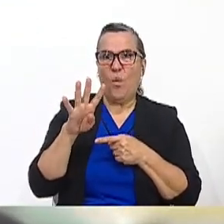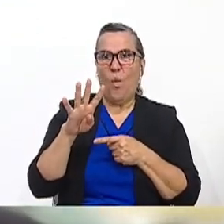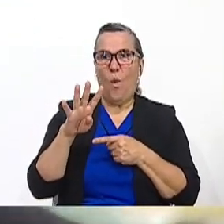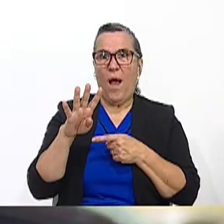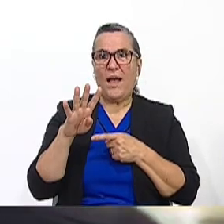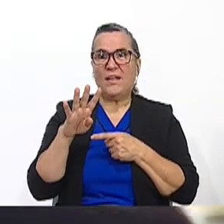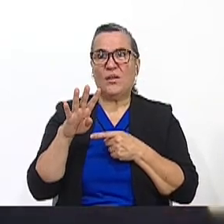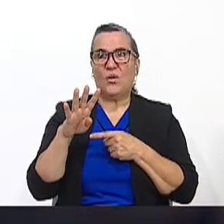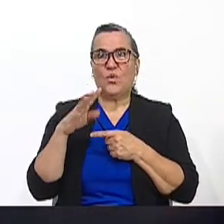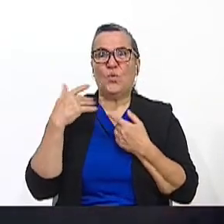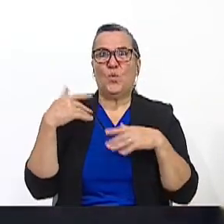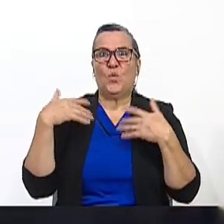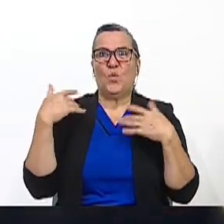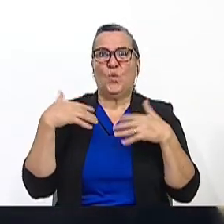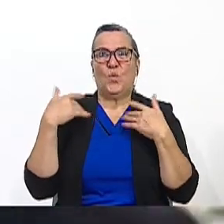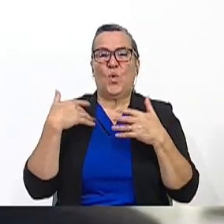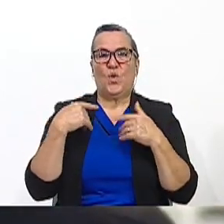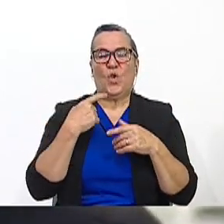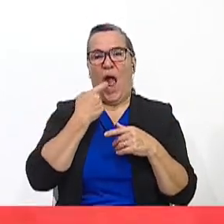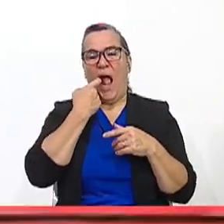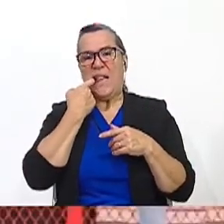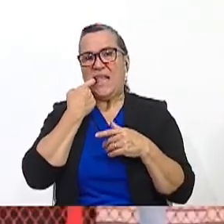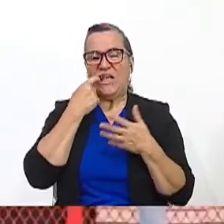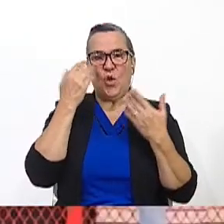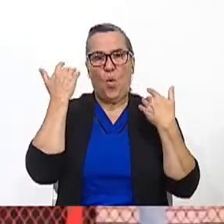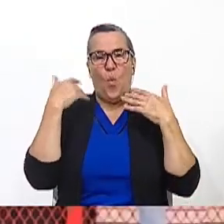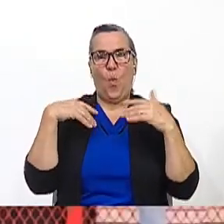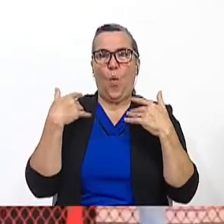You're packing the meter. Yeah, I'm addicted. I ain't going to love.